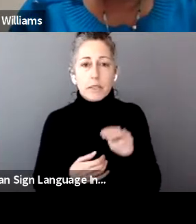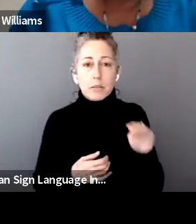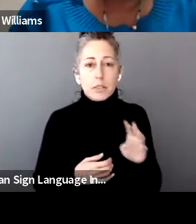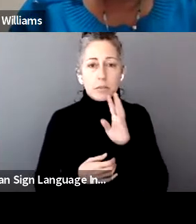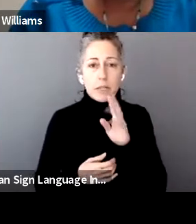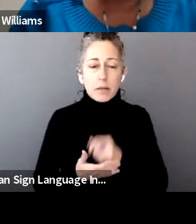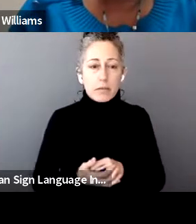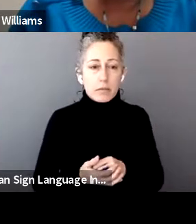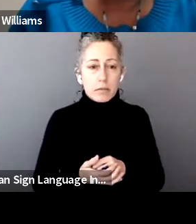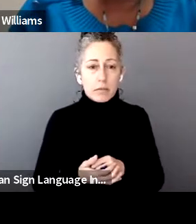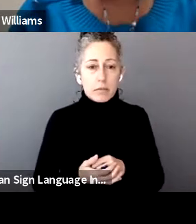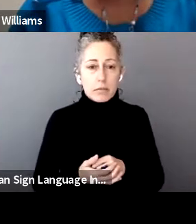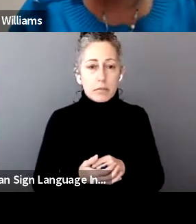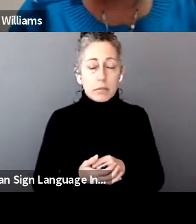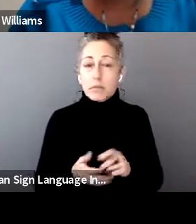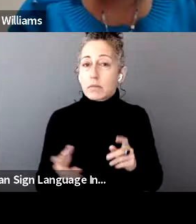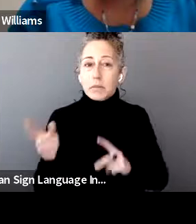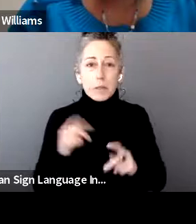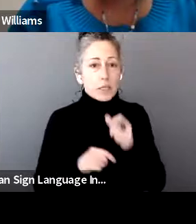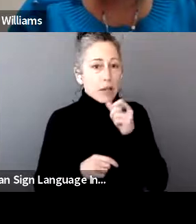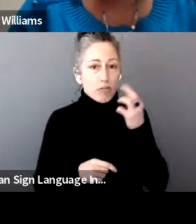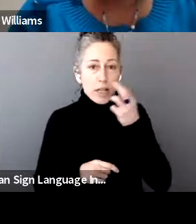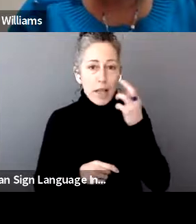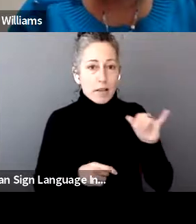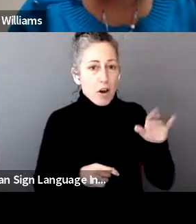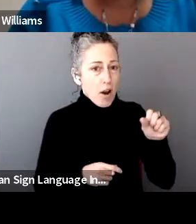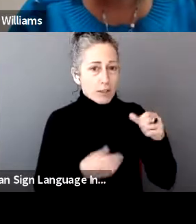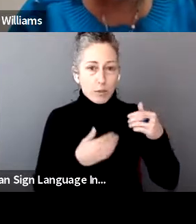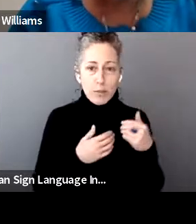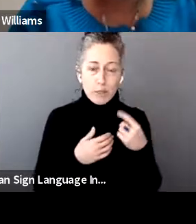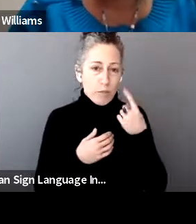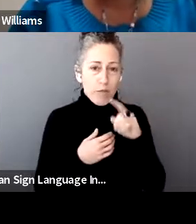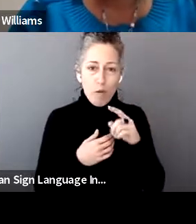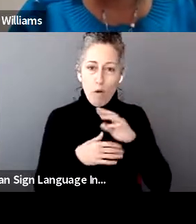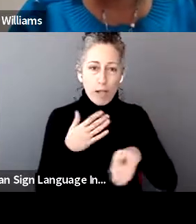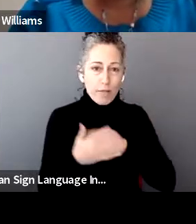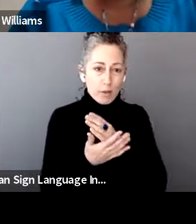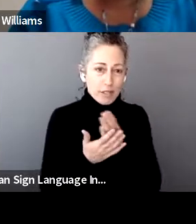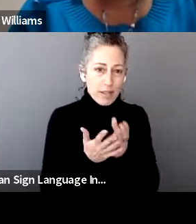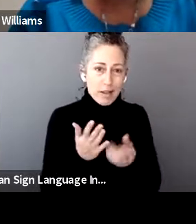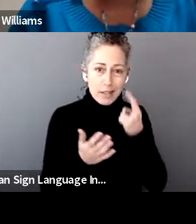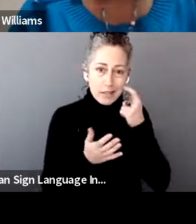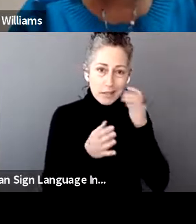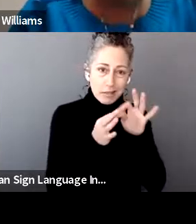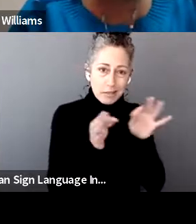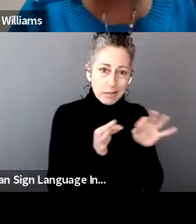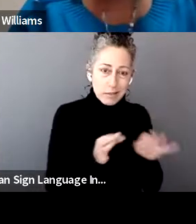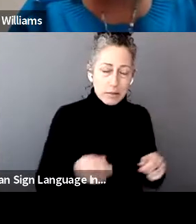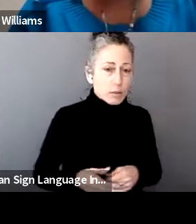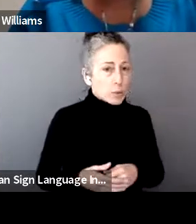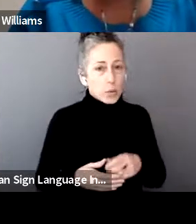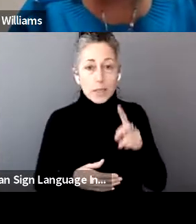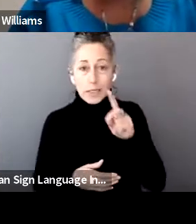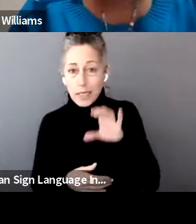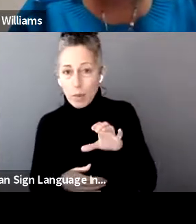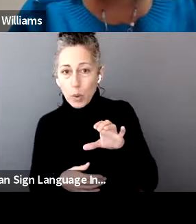everything that you just stated. The stimulus checks, the tax filing. We just had stimulus checks in December, stimulus checks